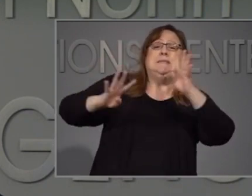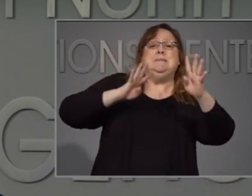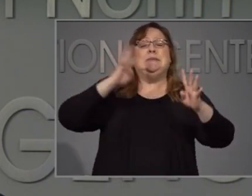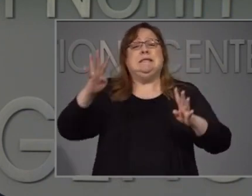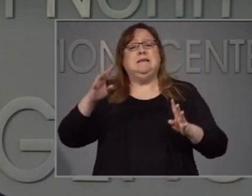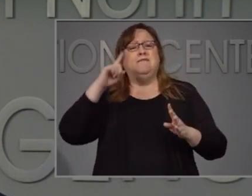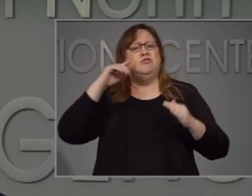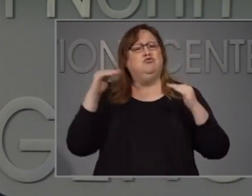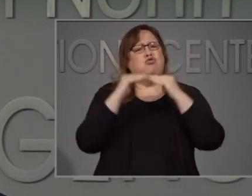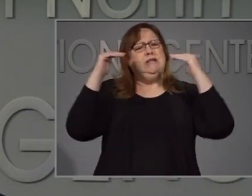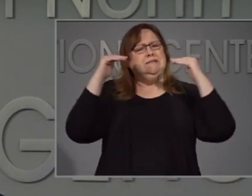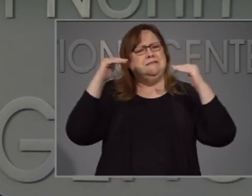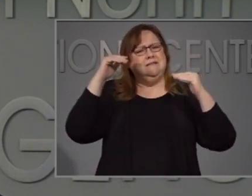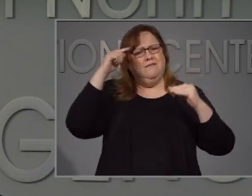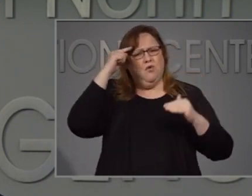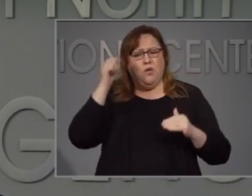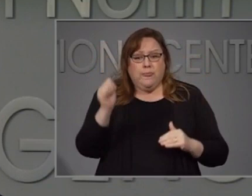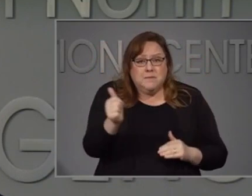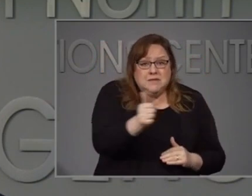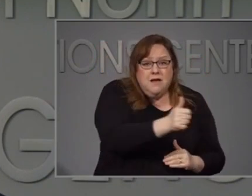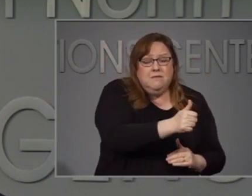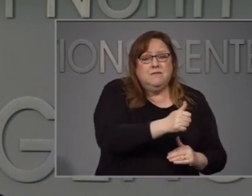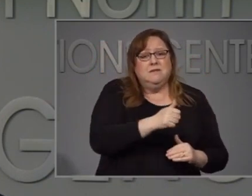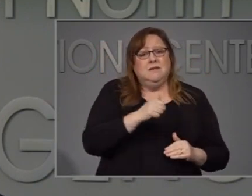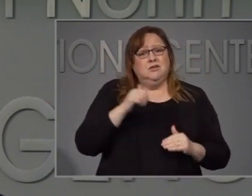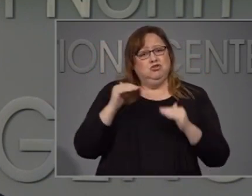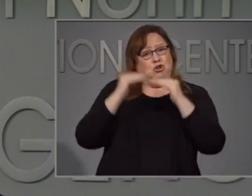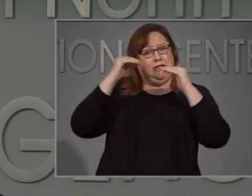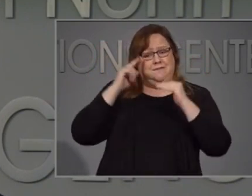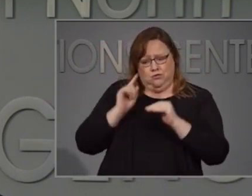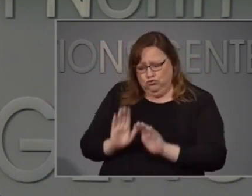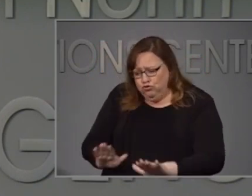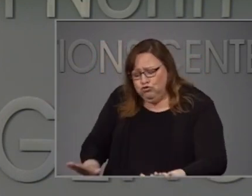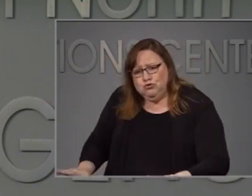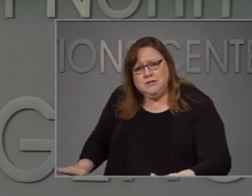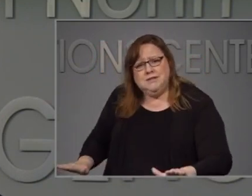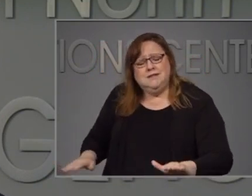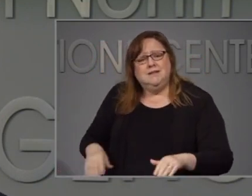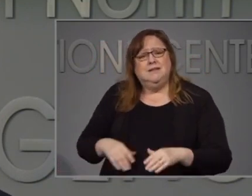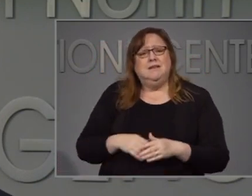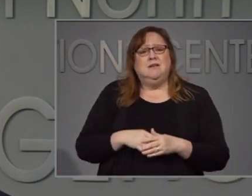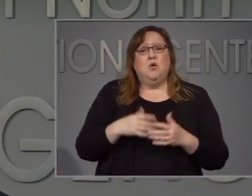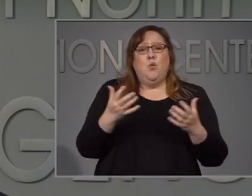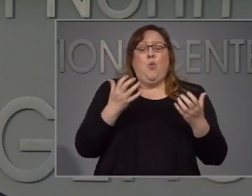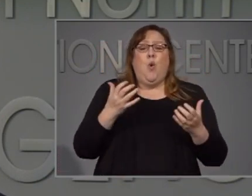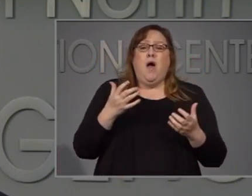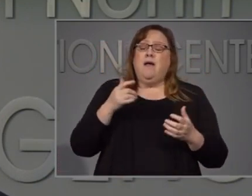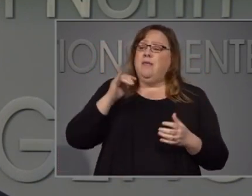To call for changes to the systemic problems that have allowed racism to endure.